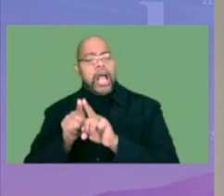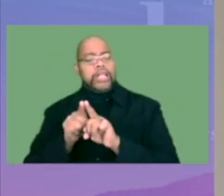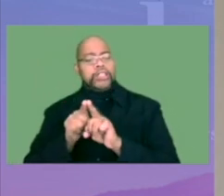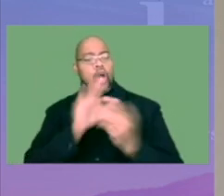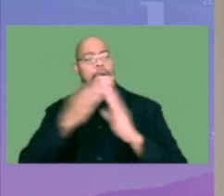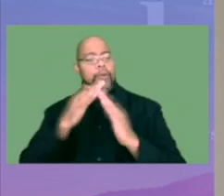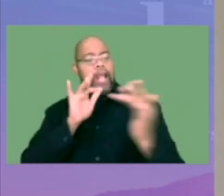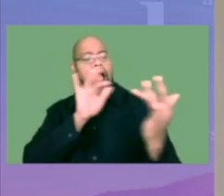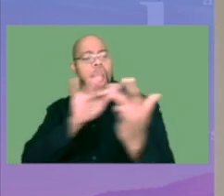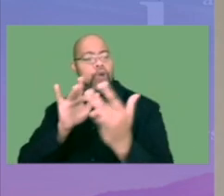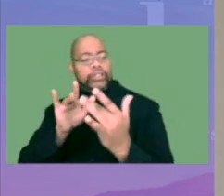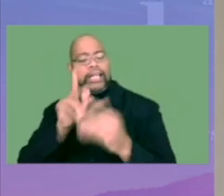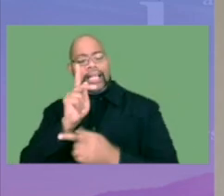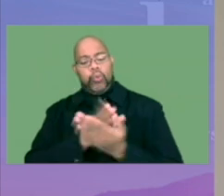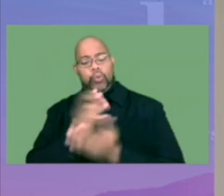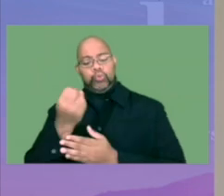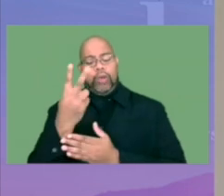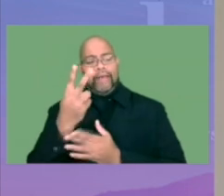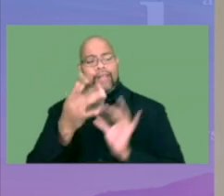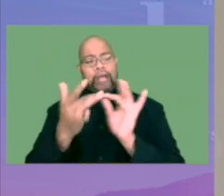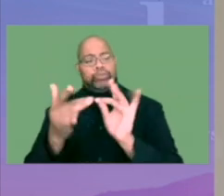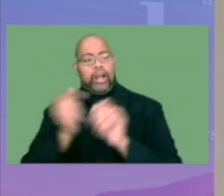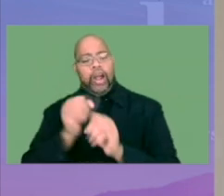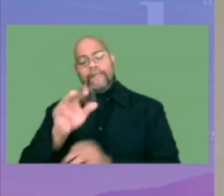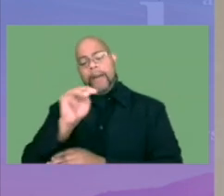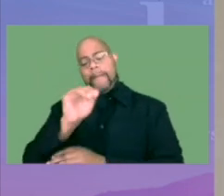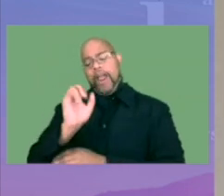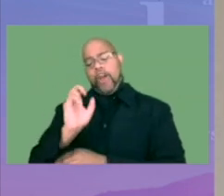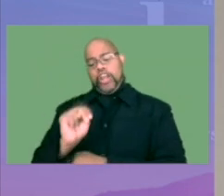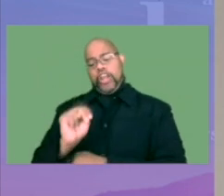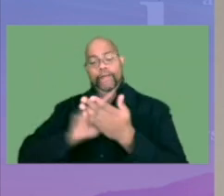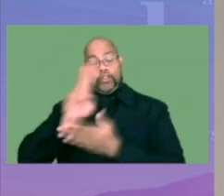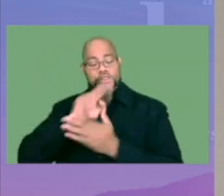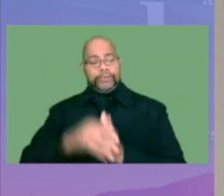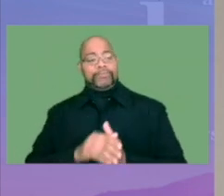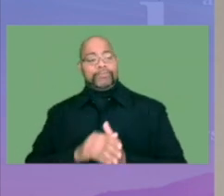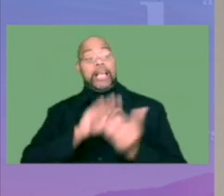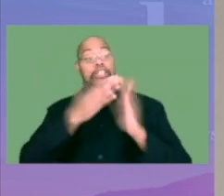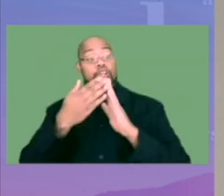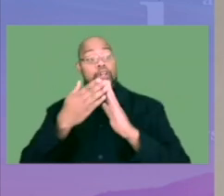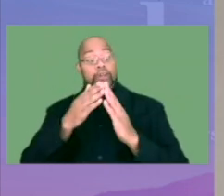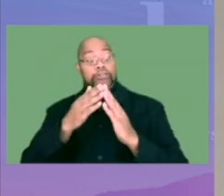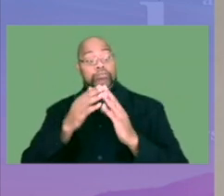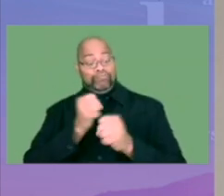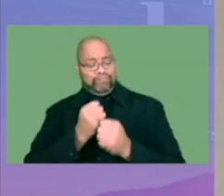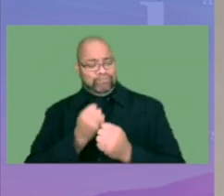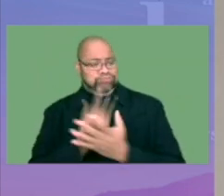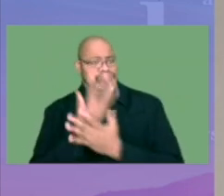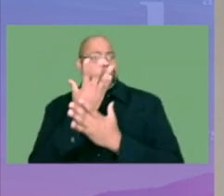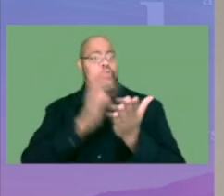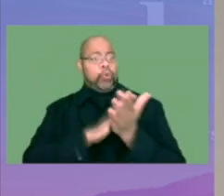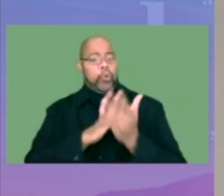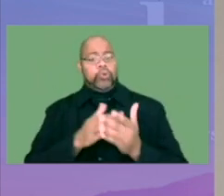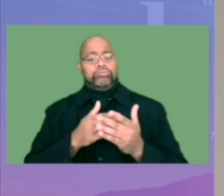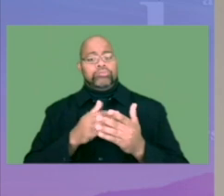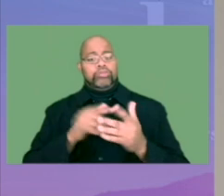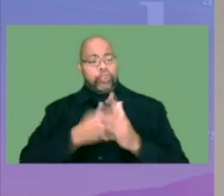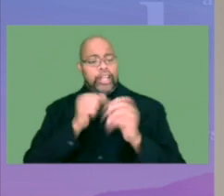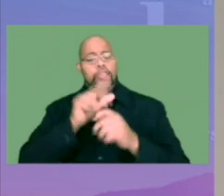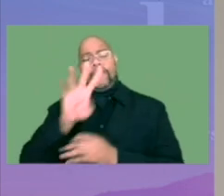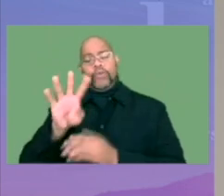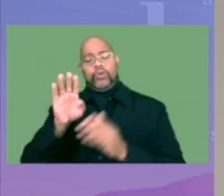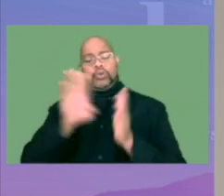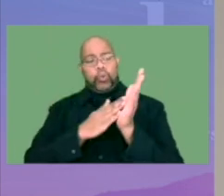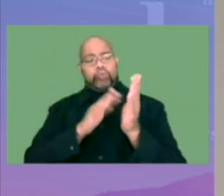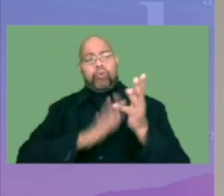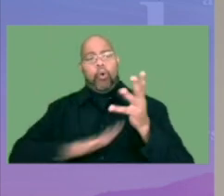the community outreach and K-12 outreach arm of Marion University. The Center for Vibrant Schools launched CityConnects in 34 schools across